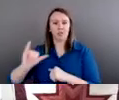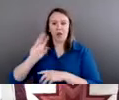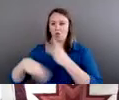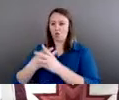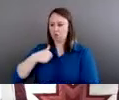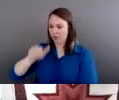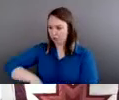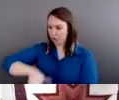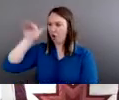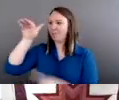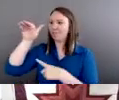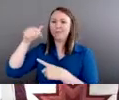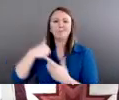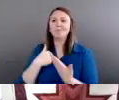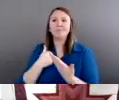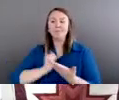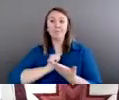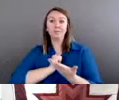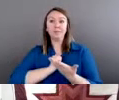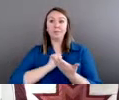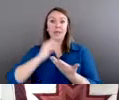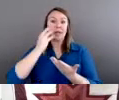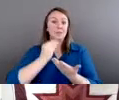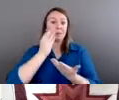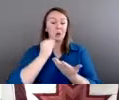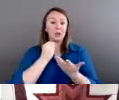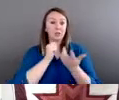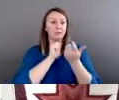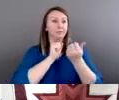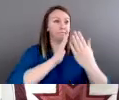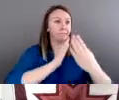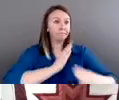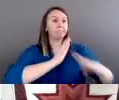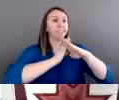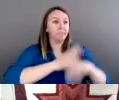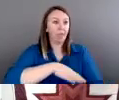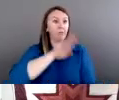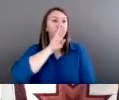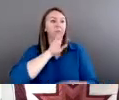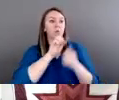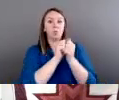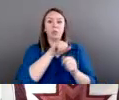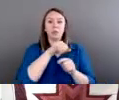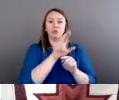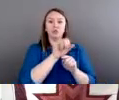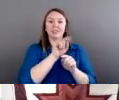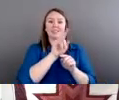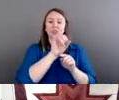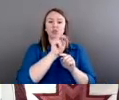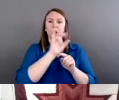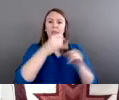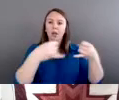encountered challenges with jurisdiction. I didn't know much about it. And so when I got to law